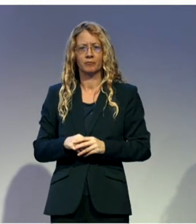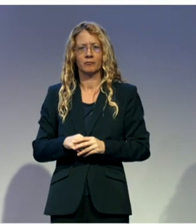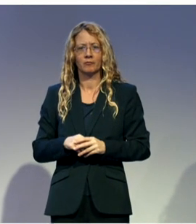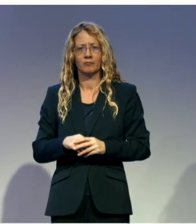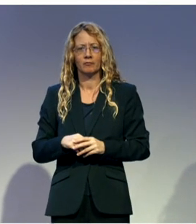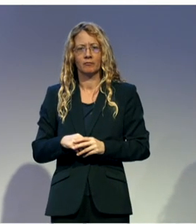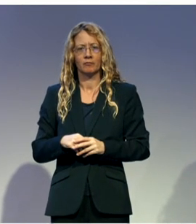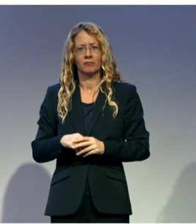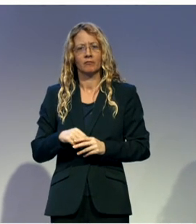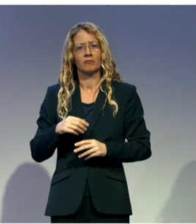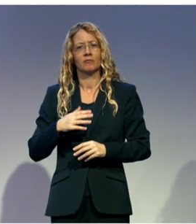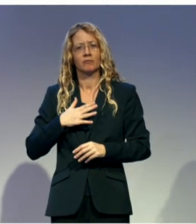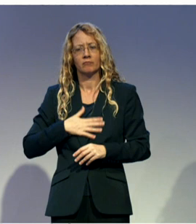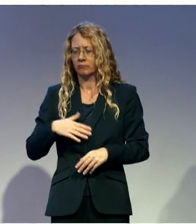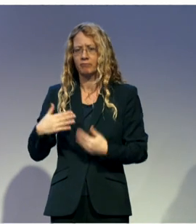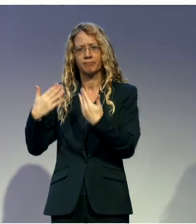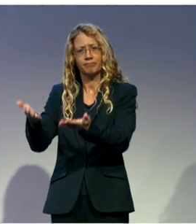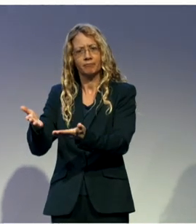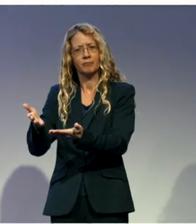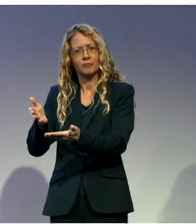people with disabilities for political participation.